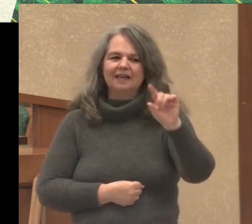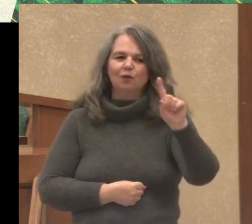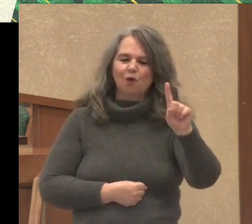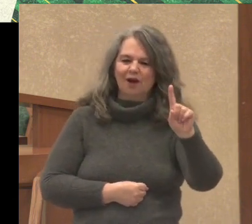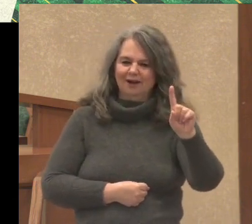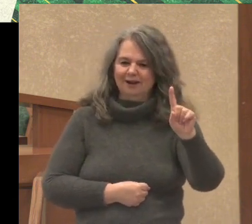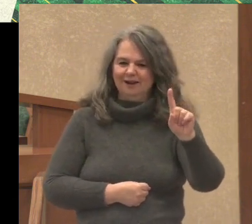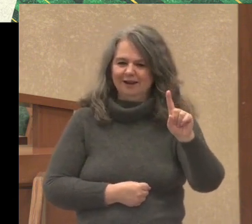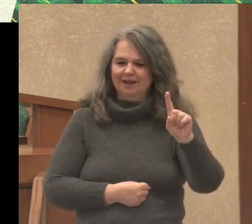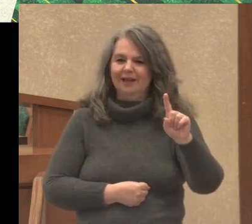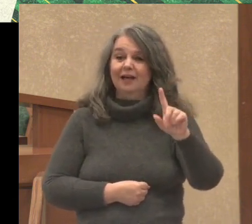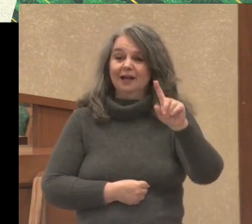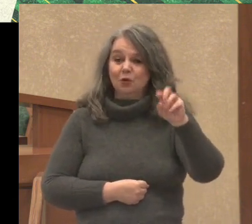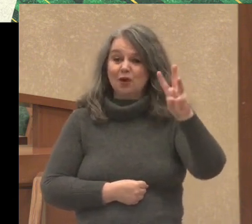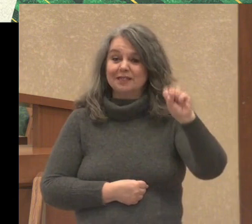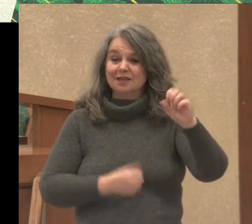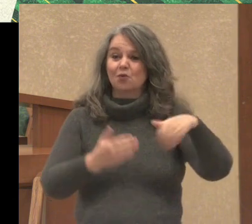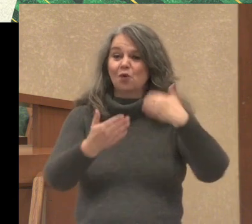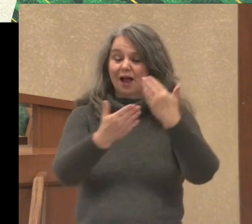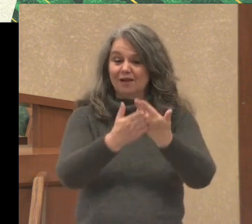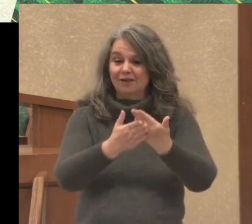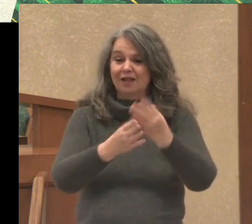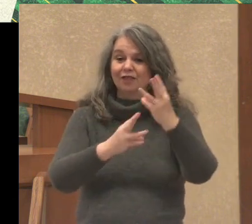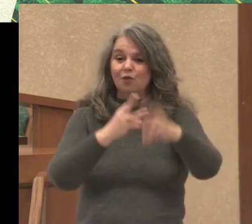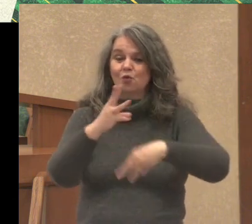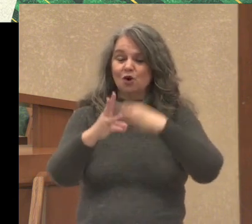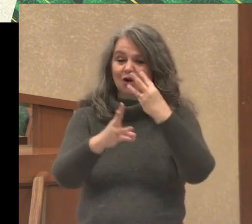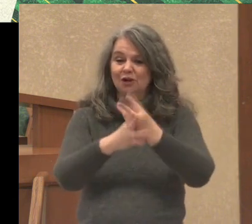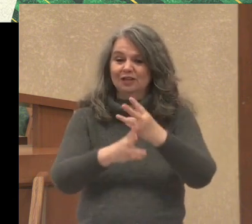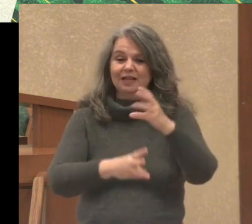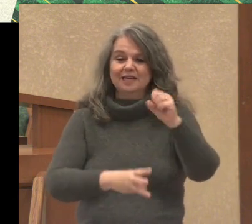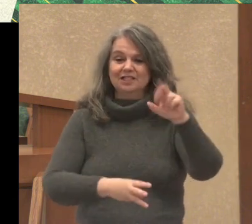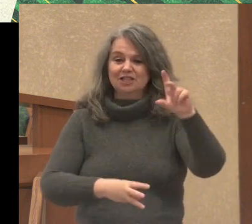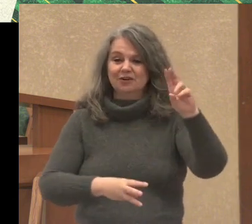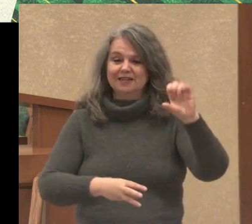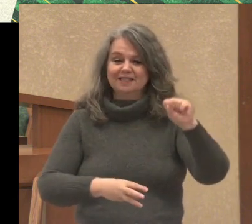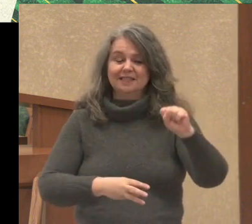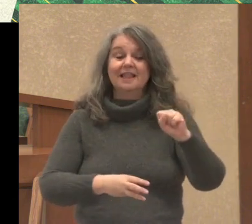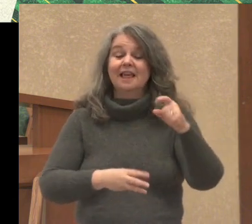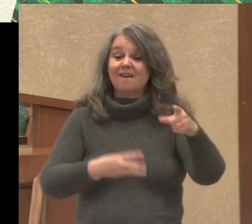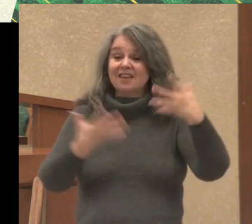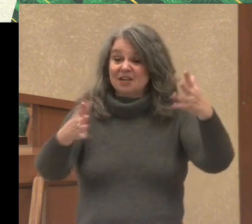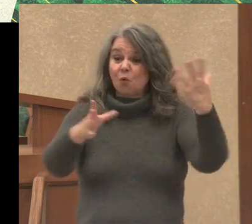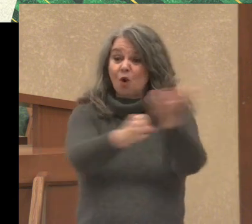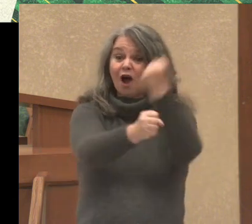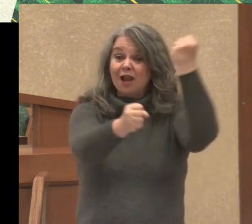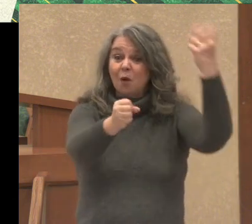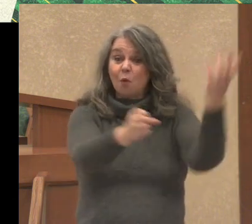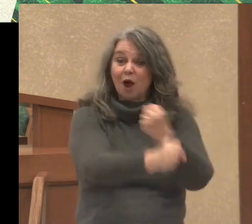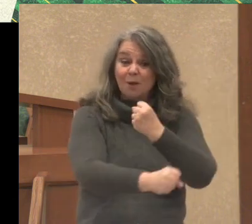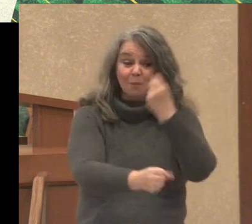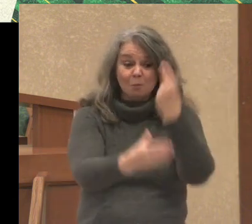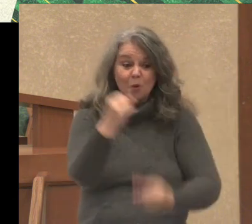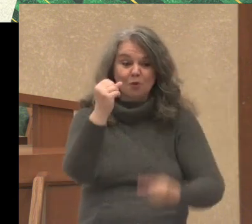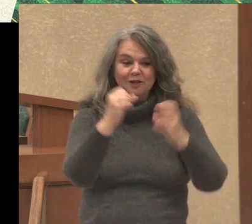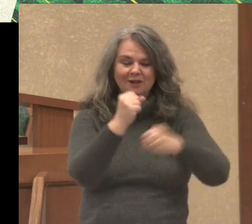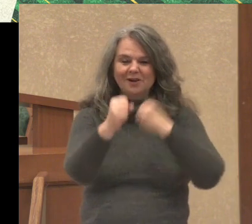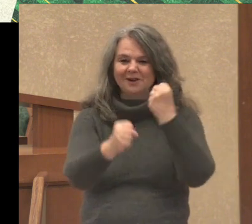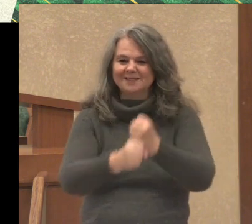only made it to the World Series, but they won the World Series. Anything is possible.